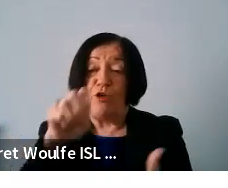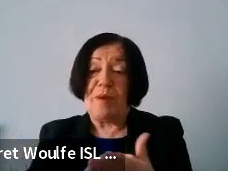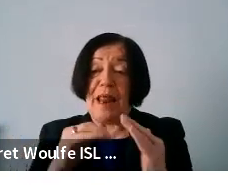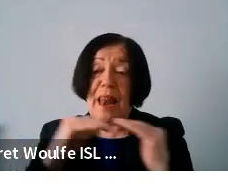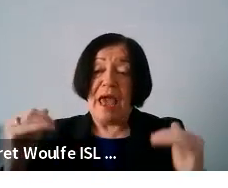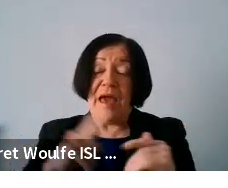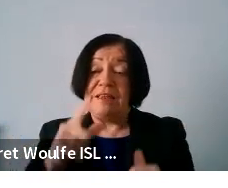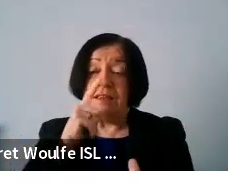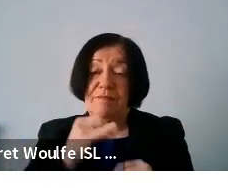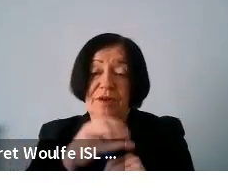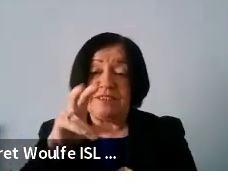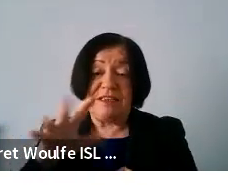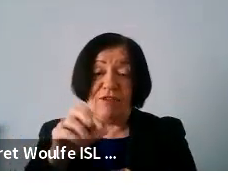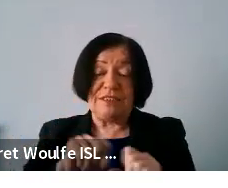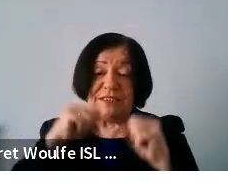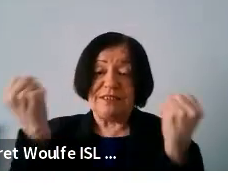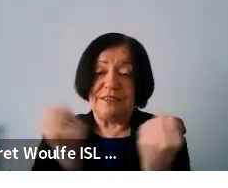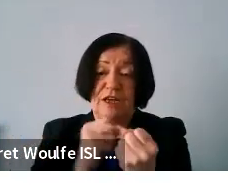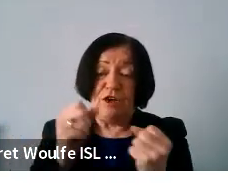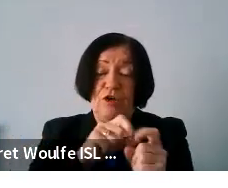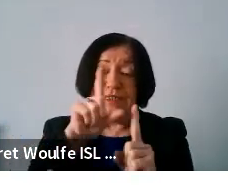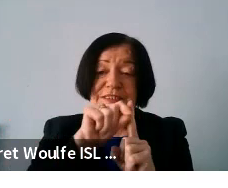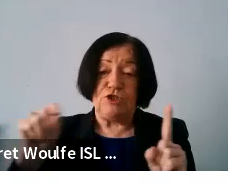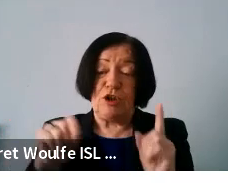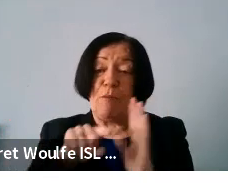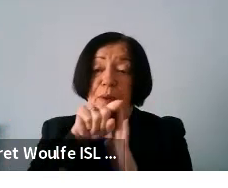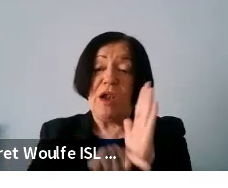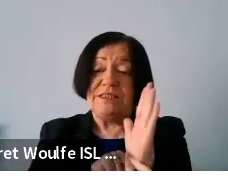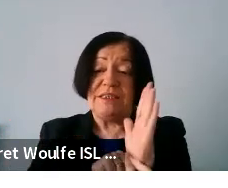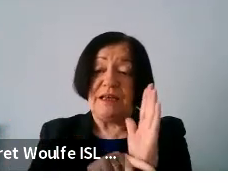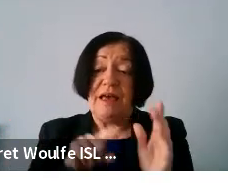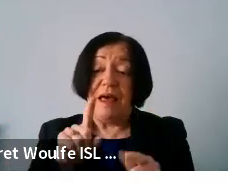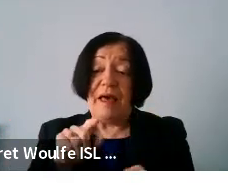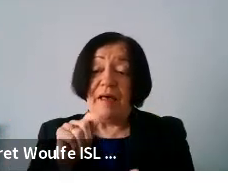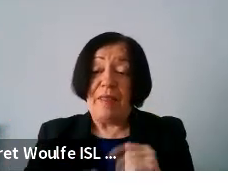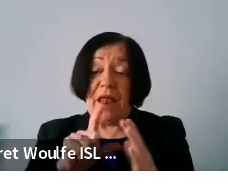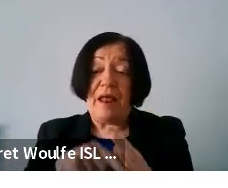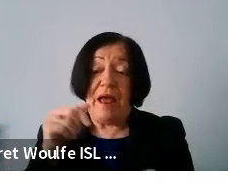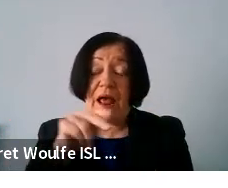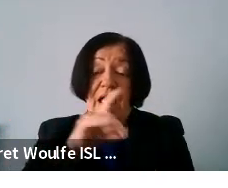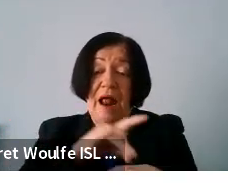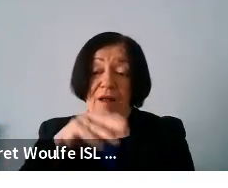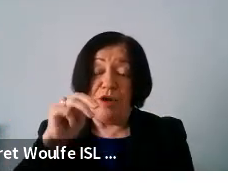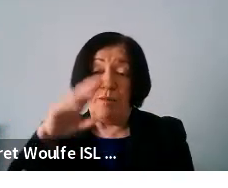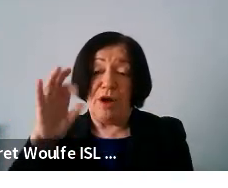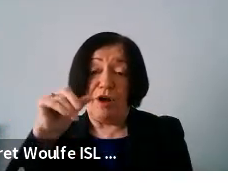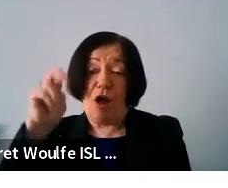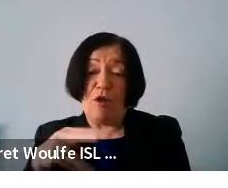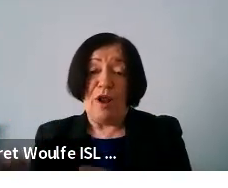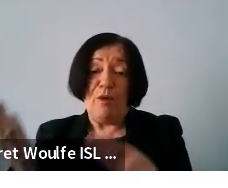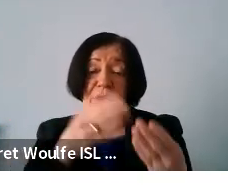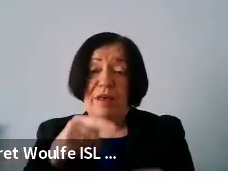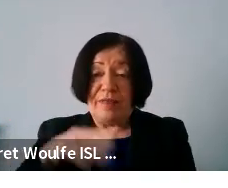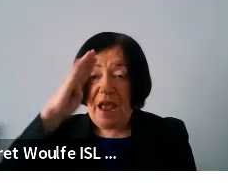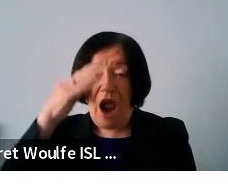and speak about civil society and the use digital policies then dr anne-marie mcgoren will bring in the